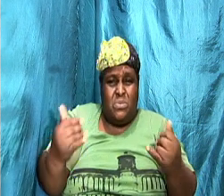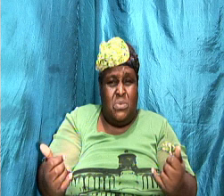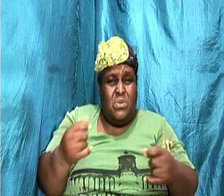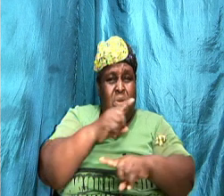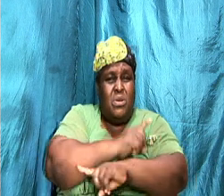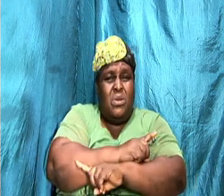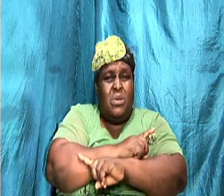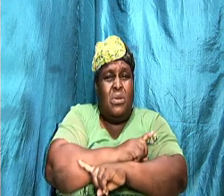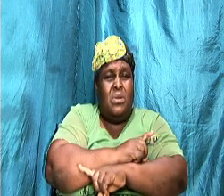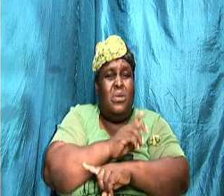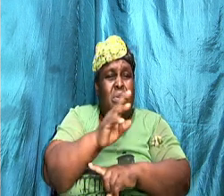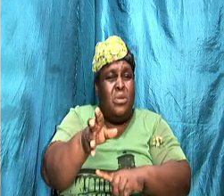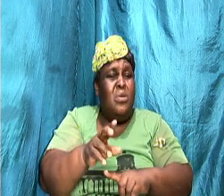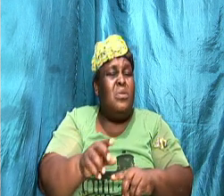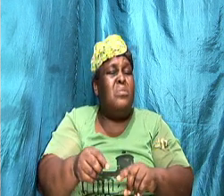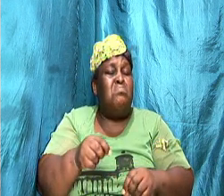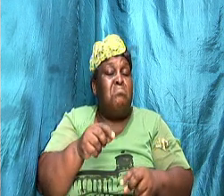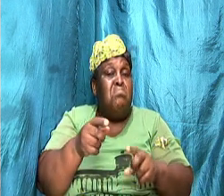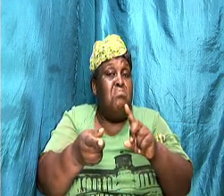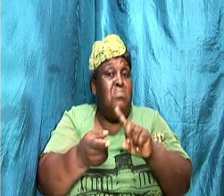even remember what he did.